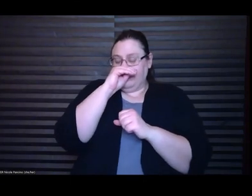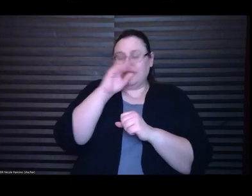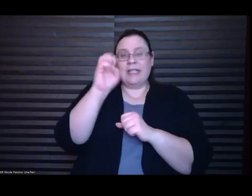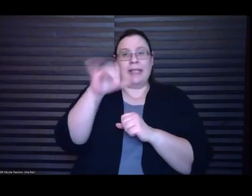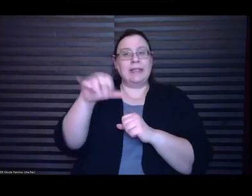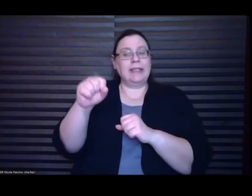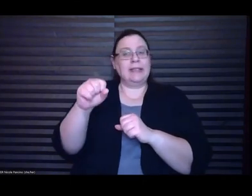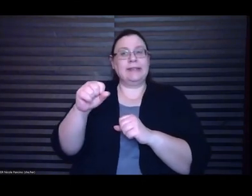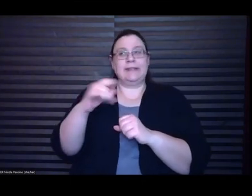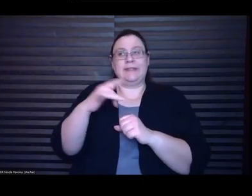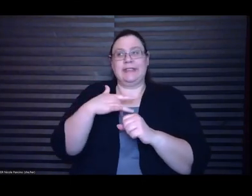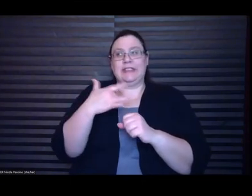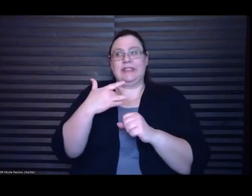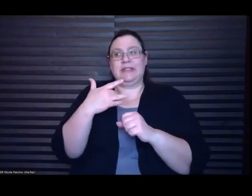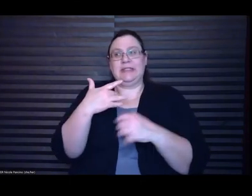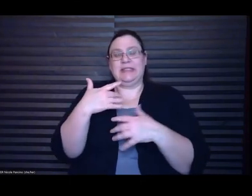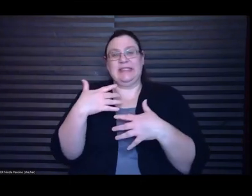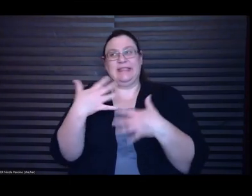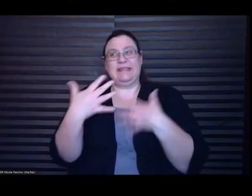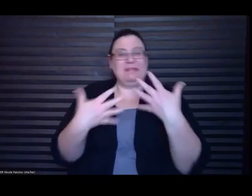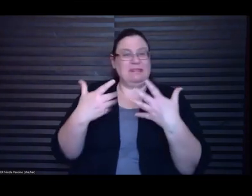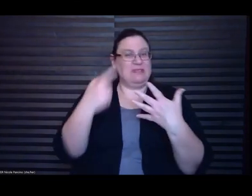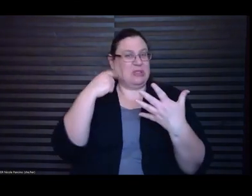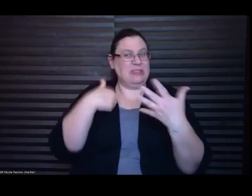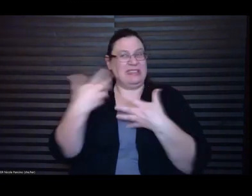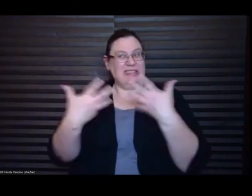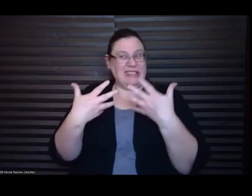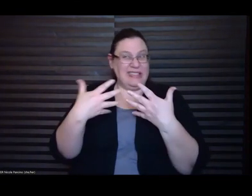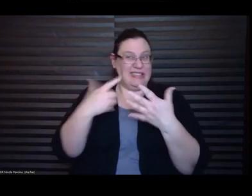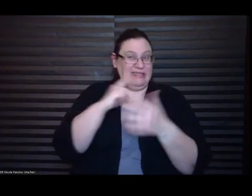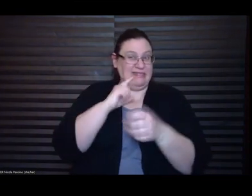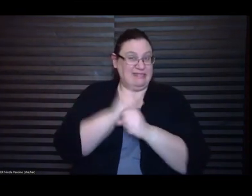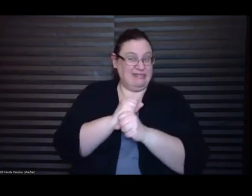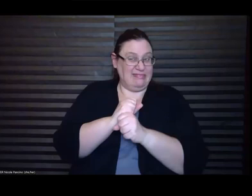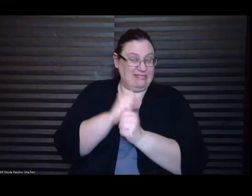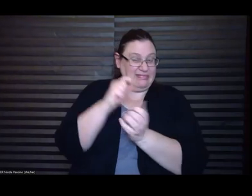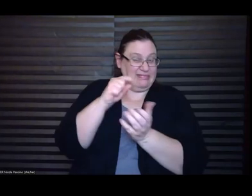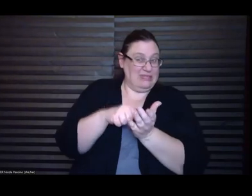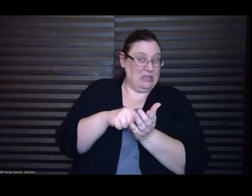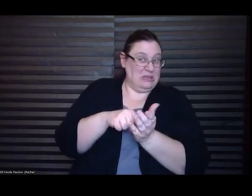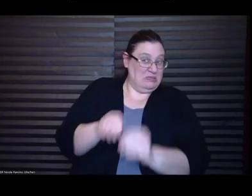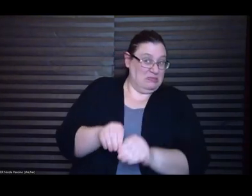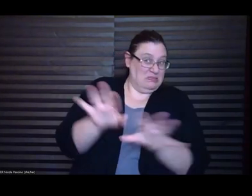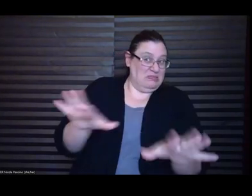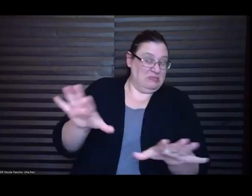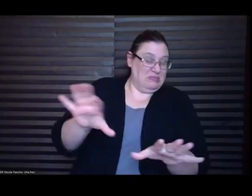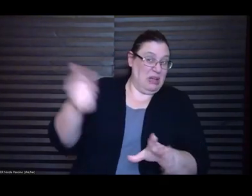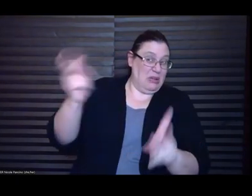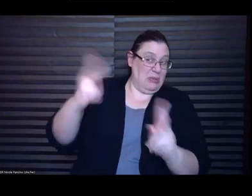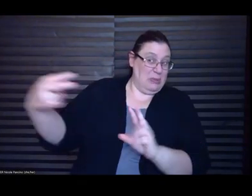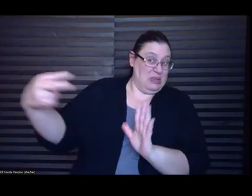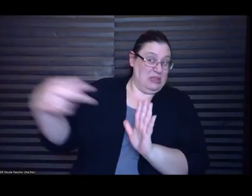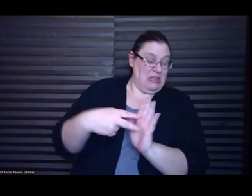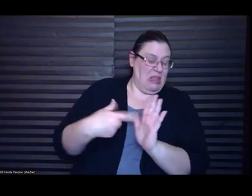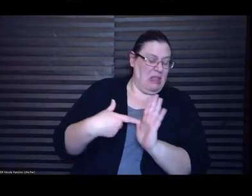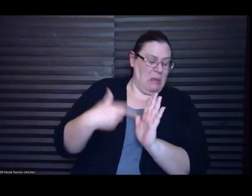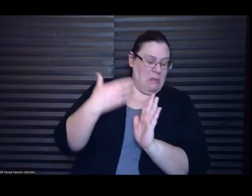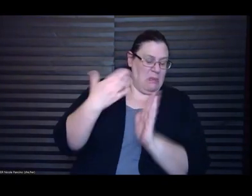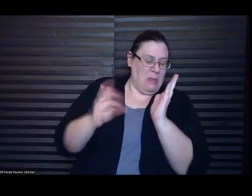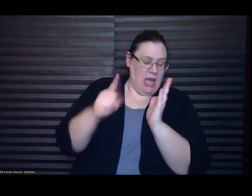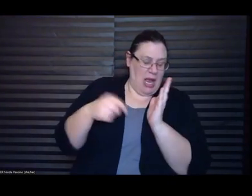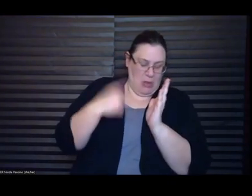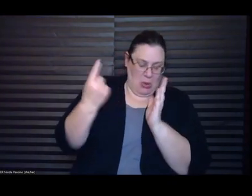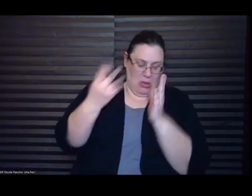be seen by human eyes other than mine but um yeah it's it's fun to be back